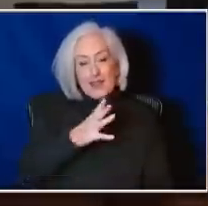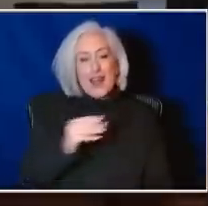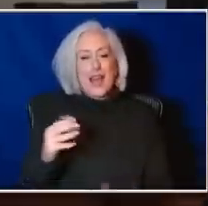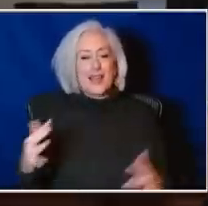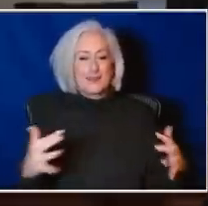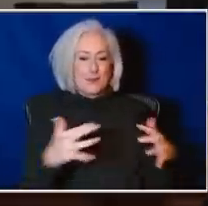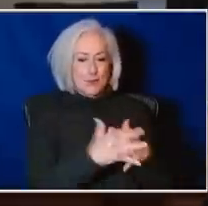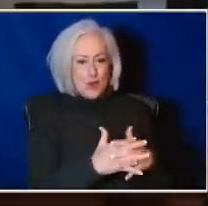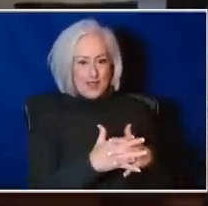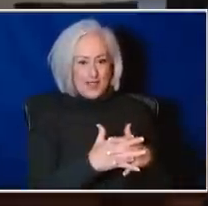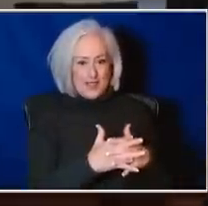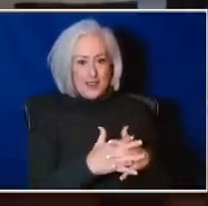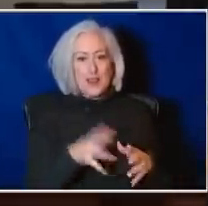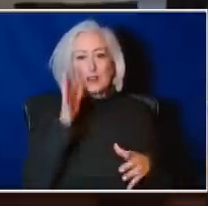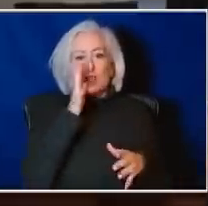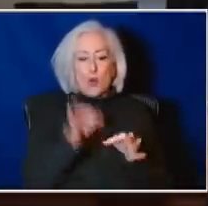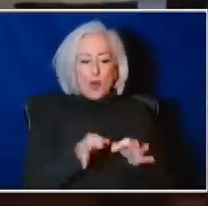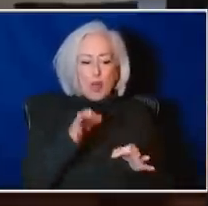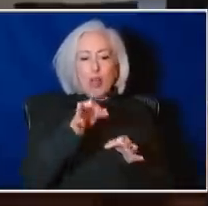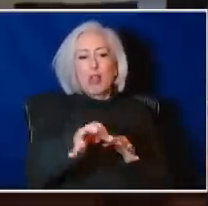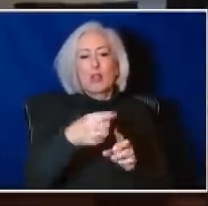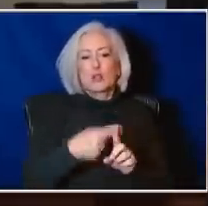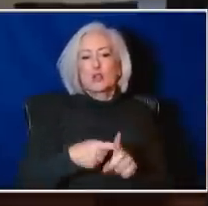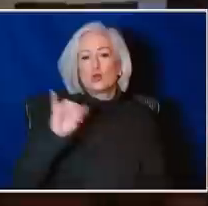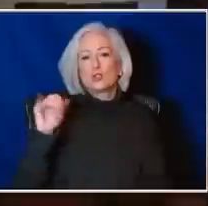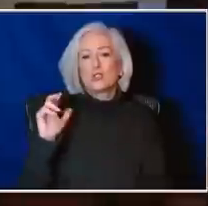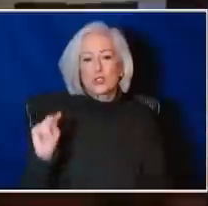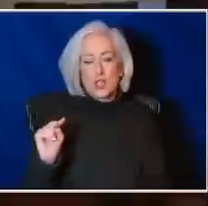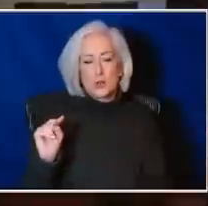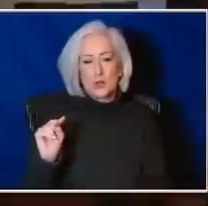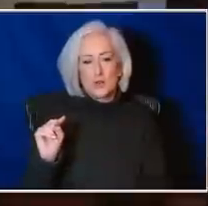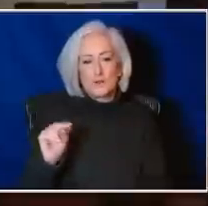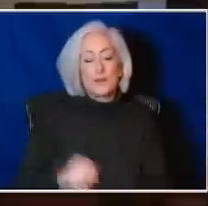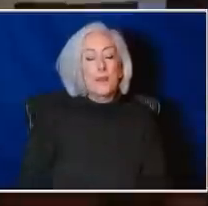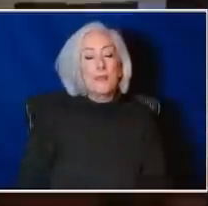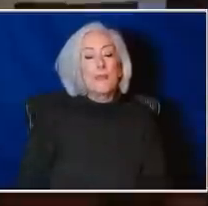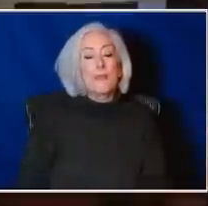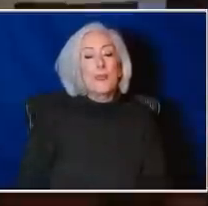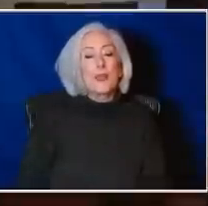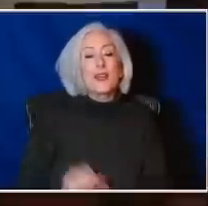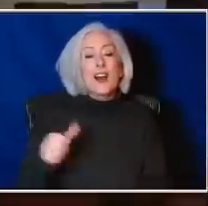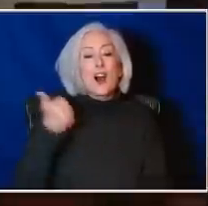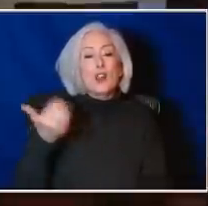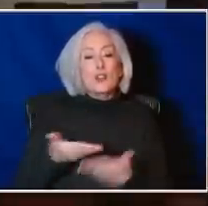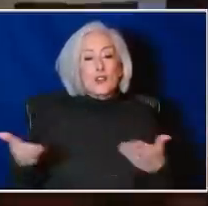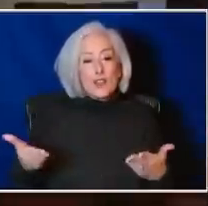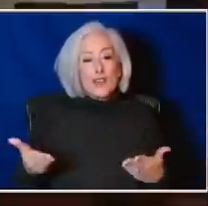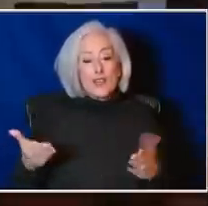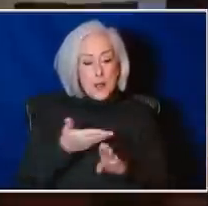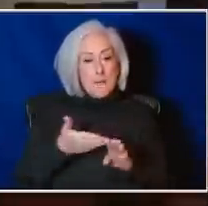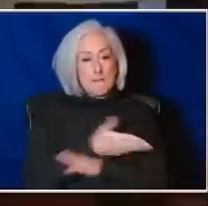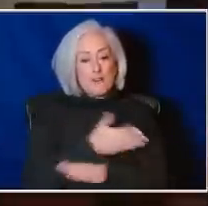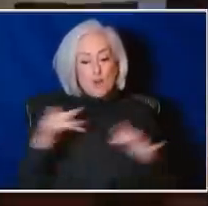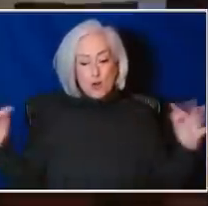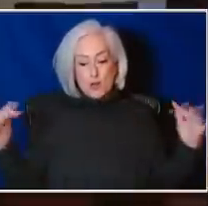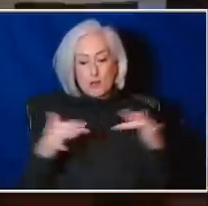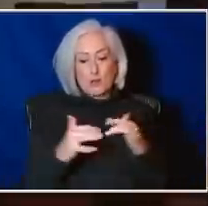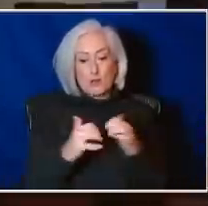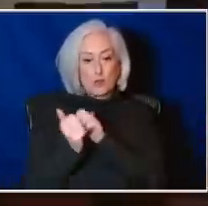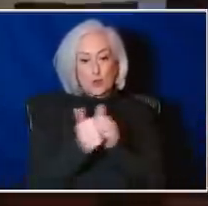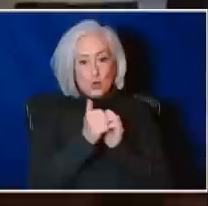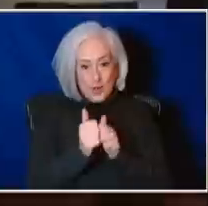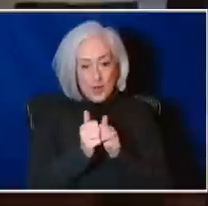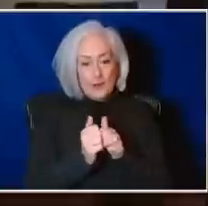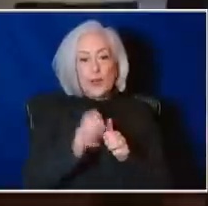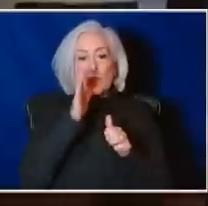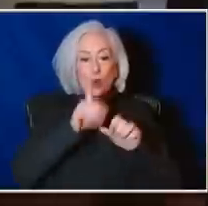the January time frame. The other thing is that before we get together, we are testing to be sure nobody's mildly